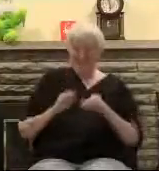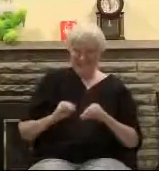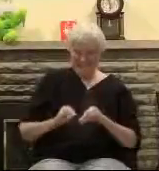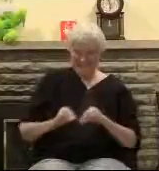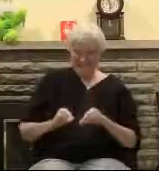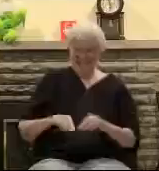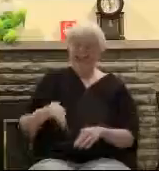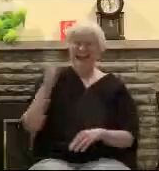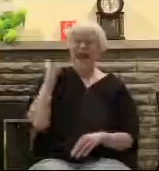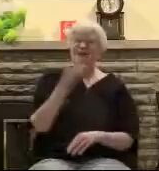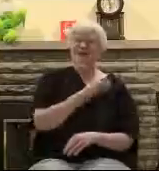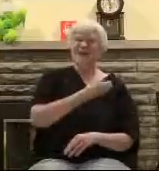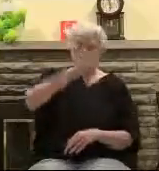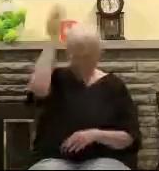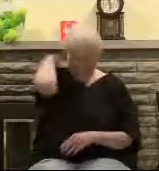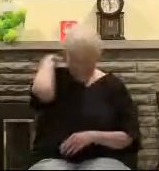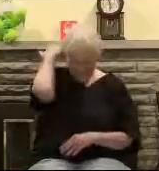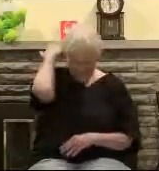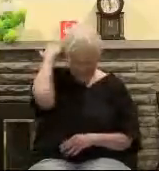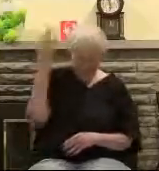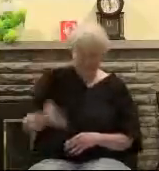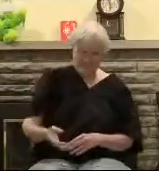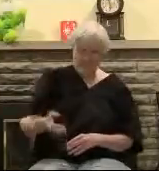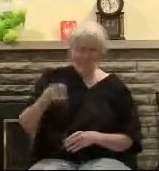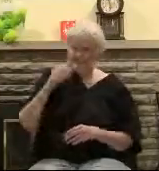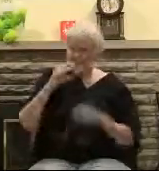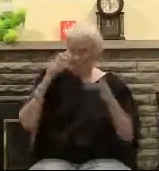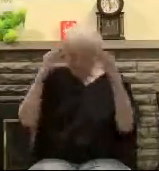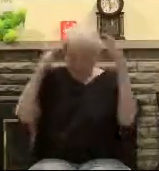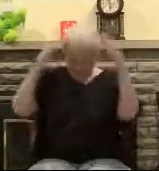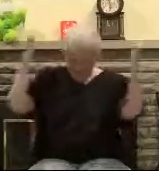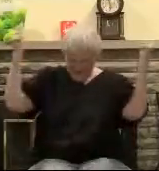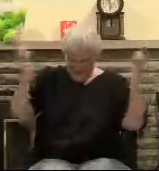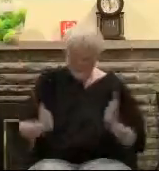There's all kinds of efforts to keep Jesus buried.